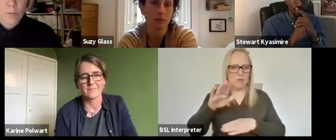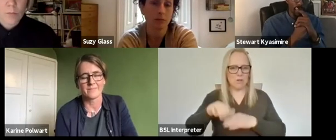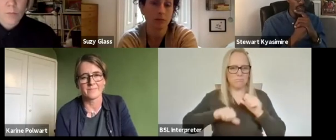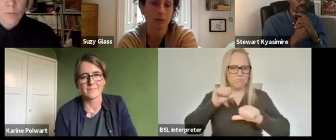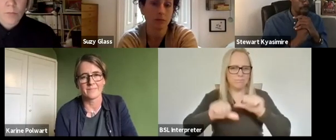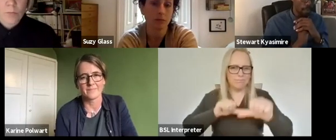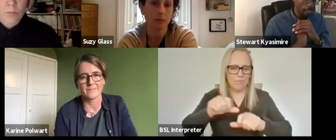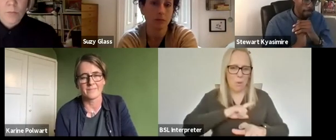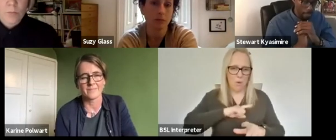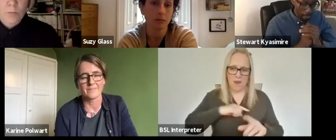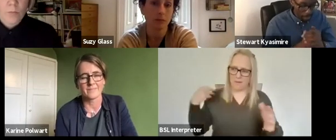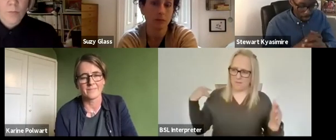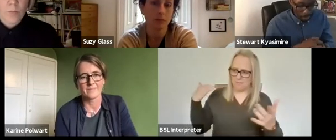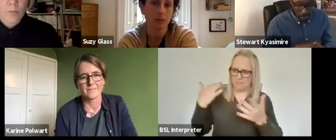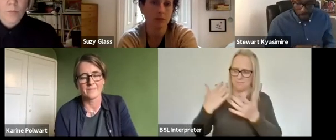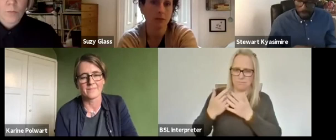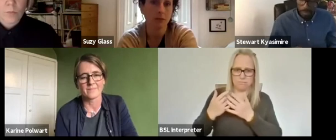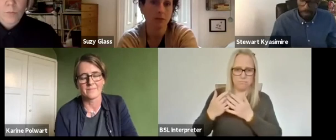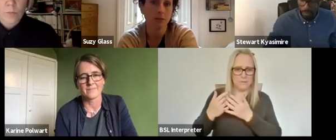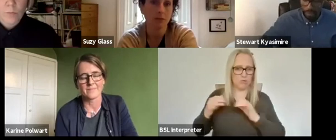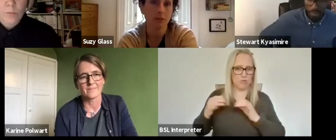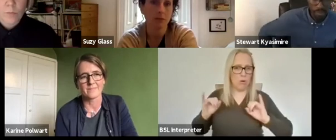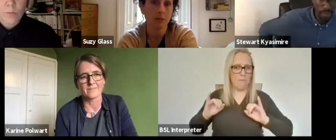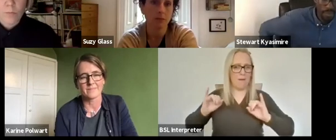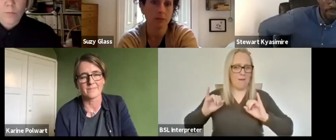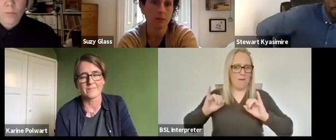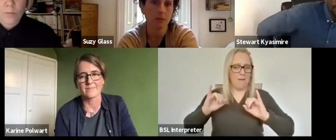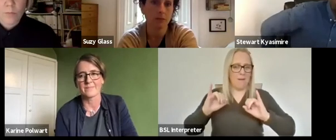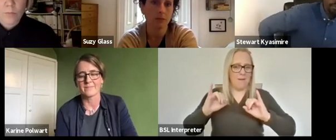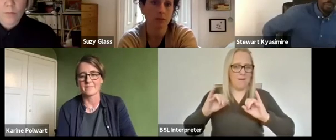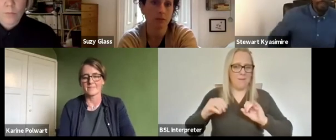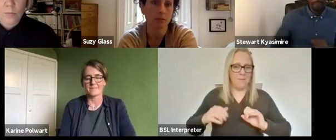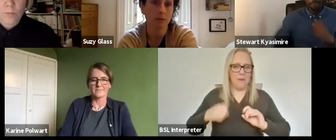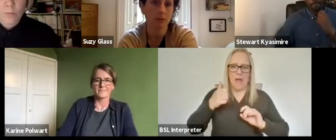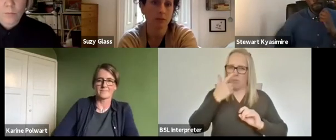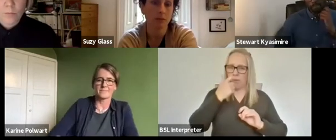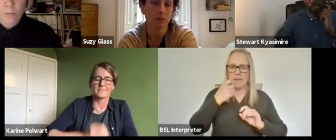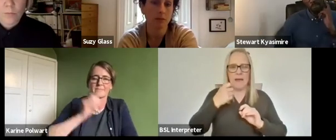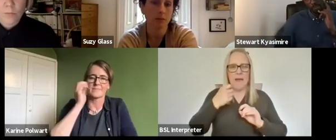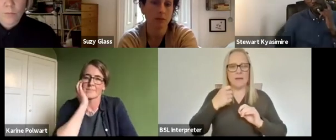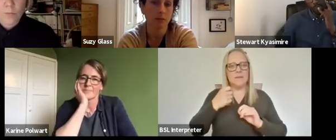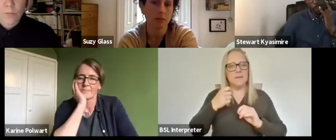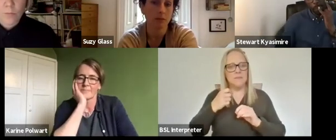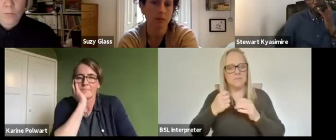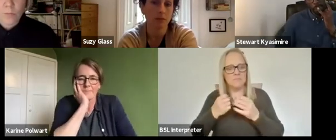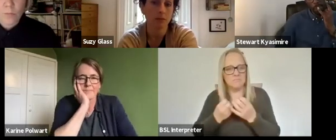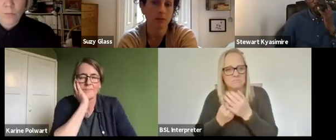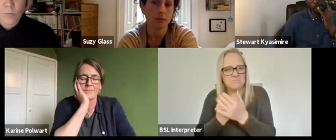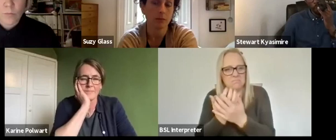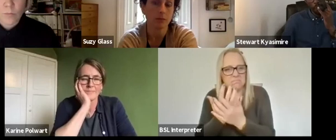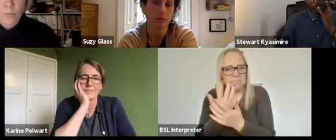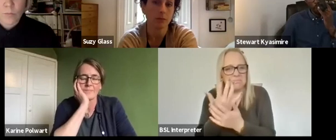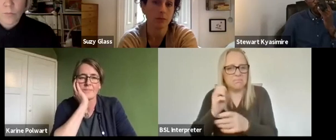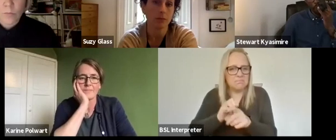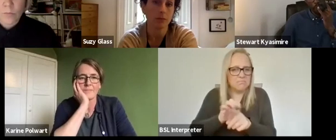that we've found ourselves in so that we can we can feed those green shoots and find ways of enabling arts practice